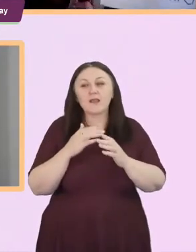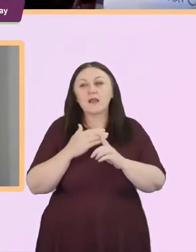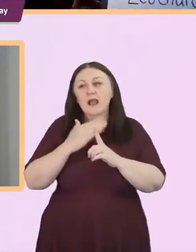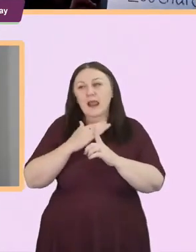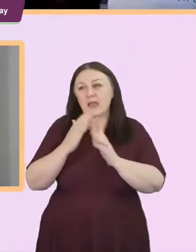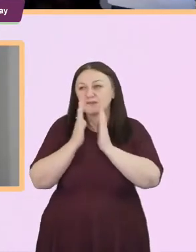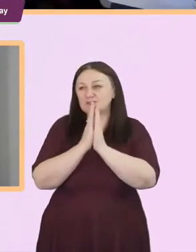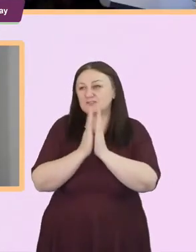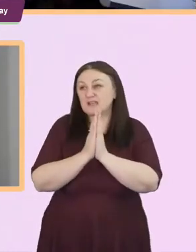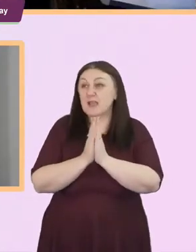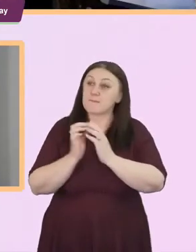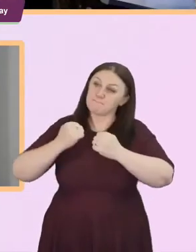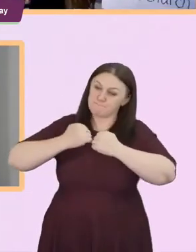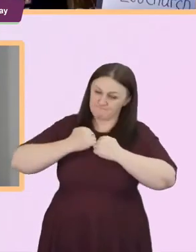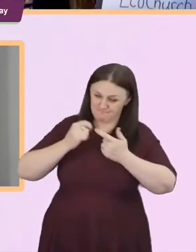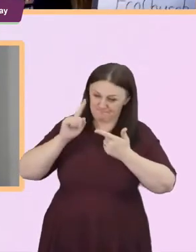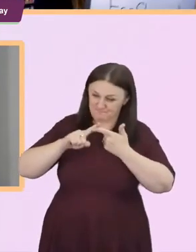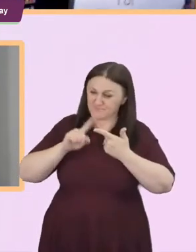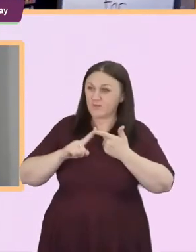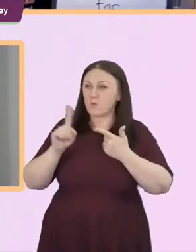register for eco church